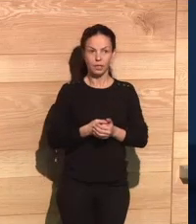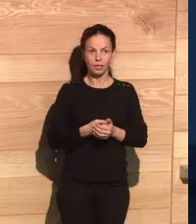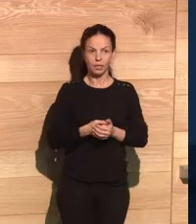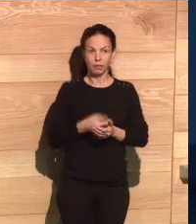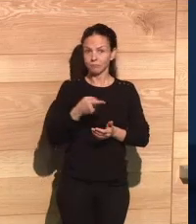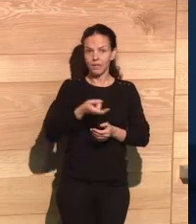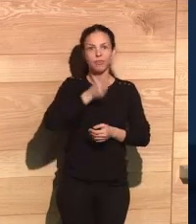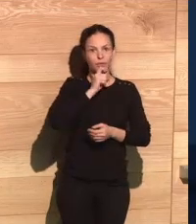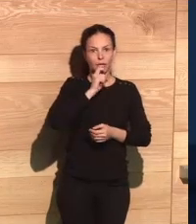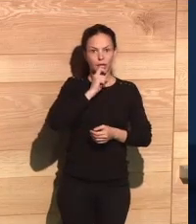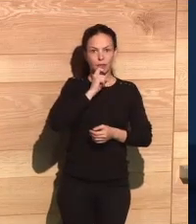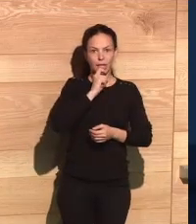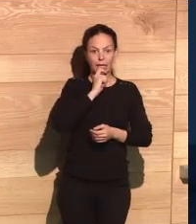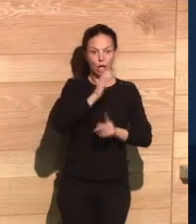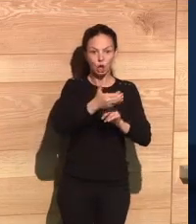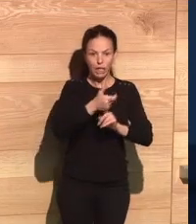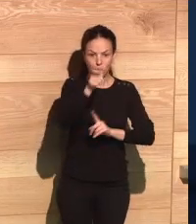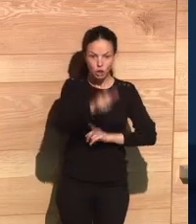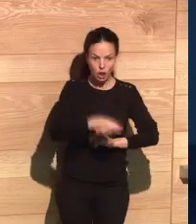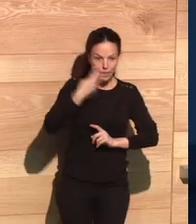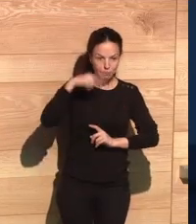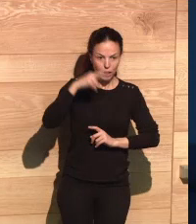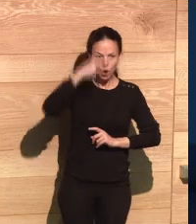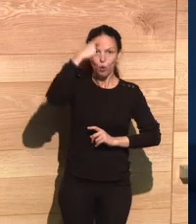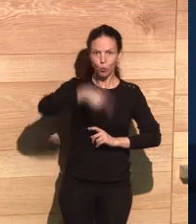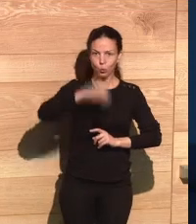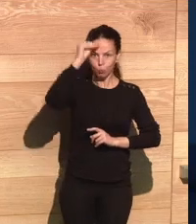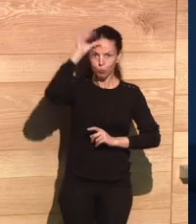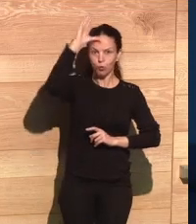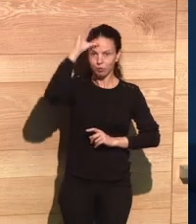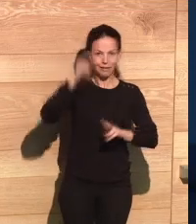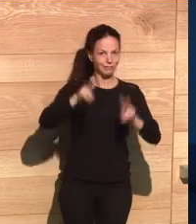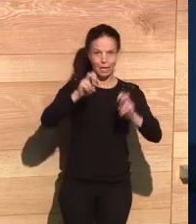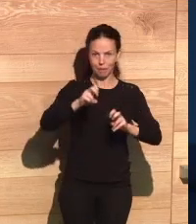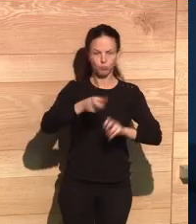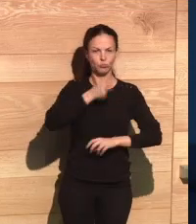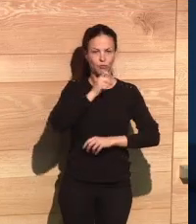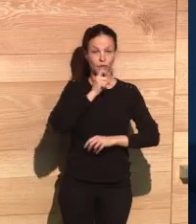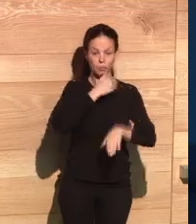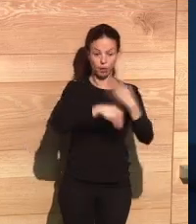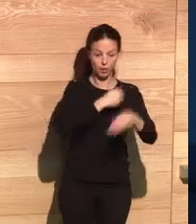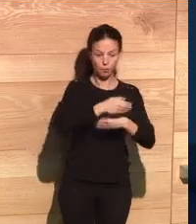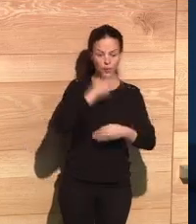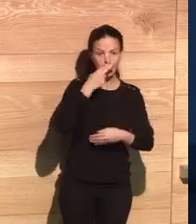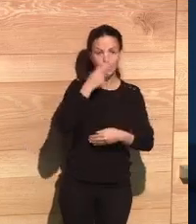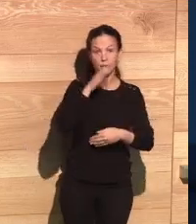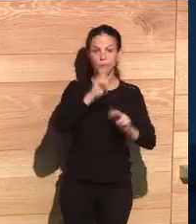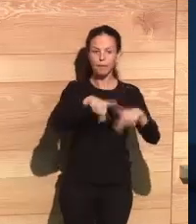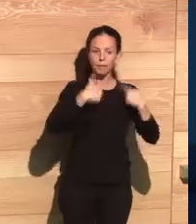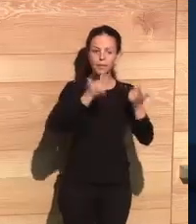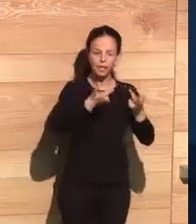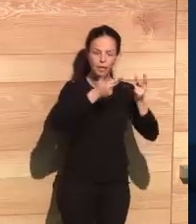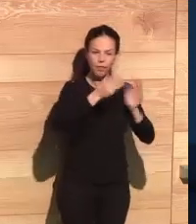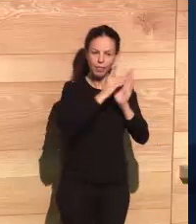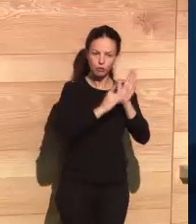Cynthia Walk. And it's very difficult to find experts who know much about this topic. This